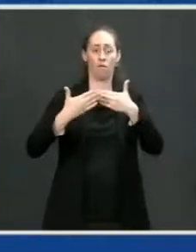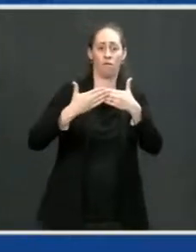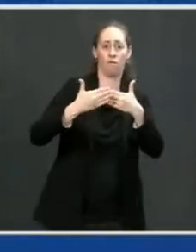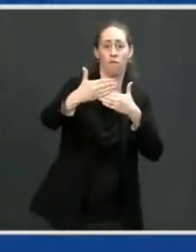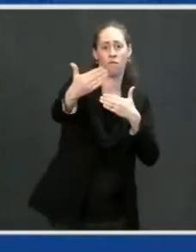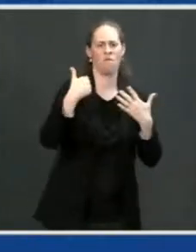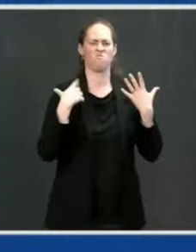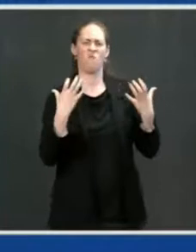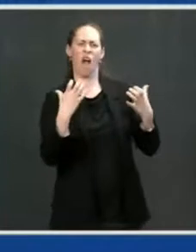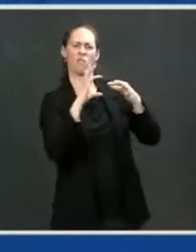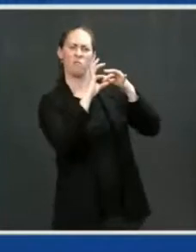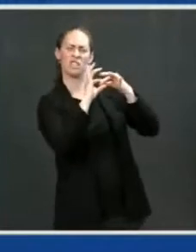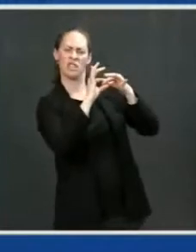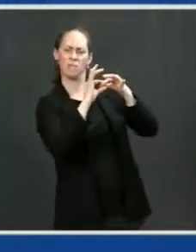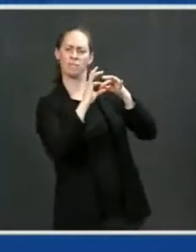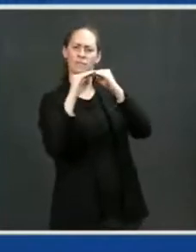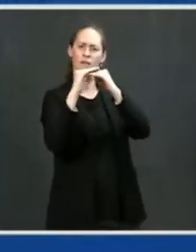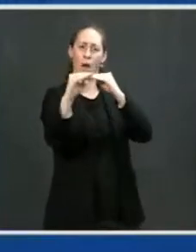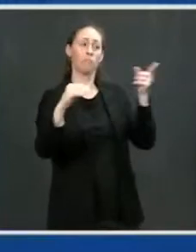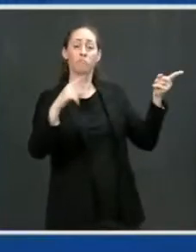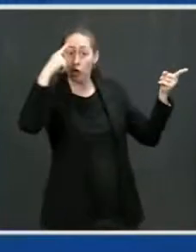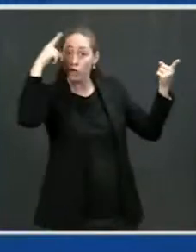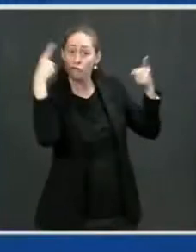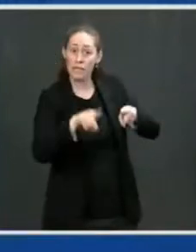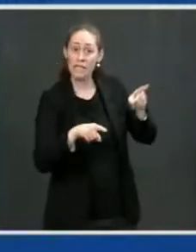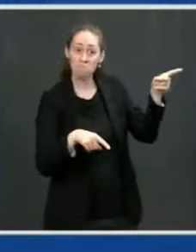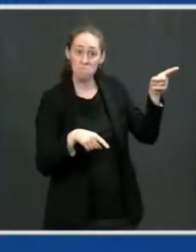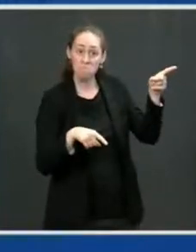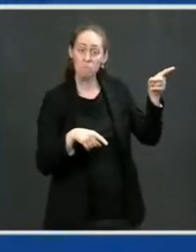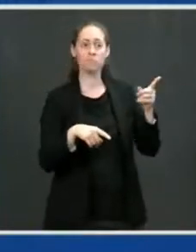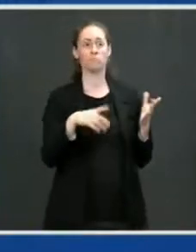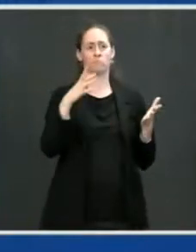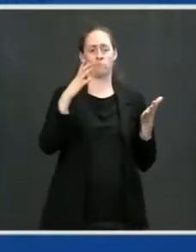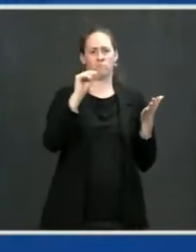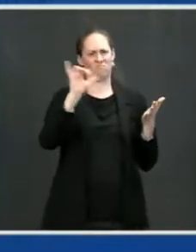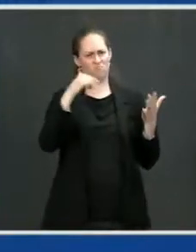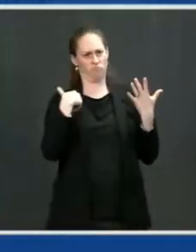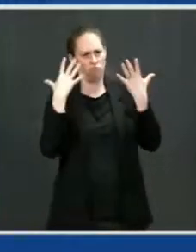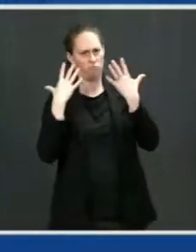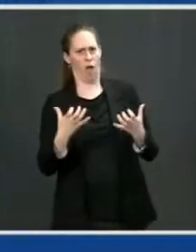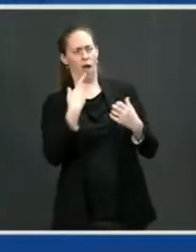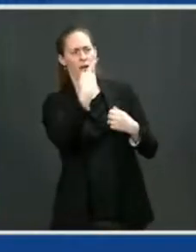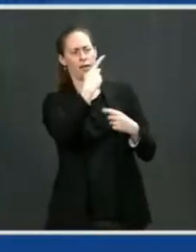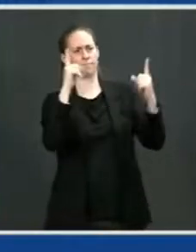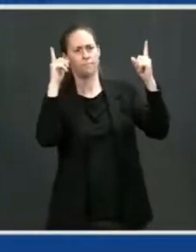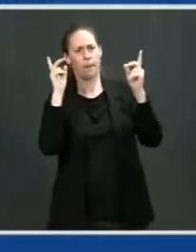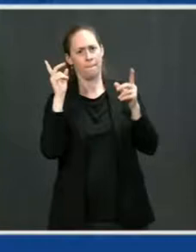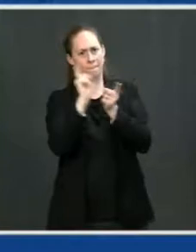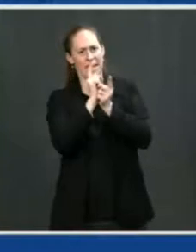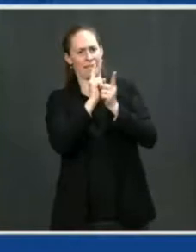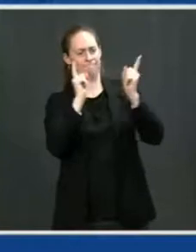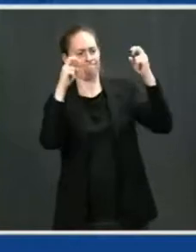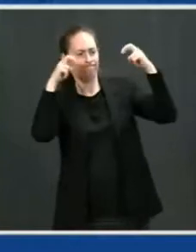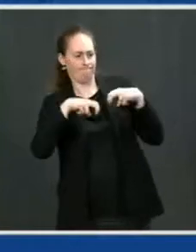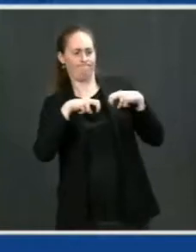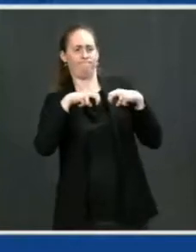he agreed on that point. To that end, I propose that we meet in person this summer in Europe for someone to address a